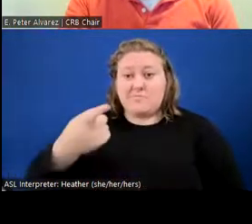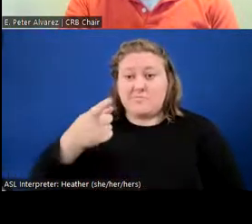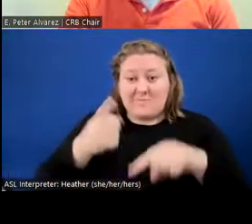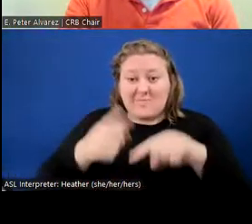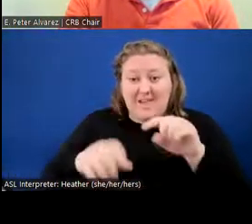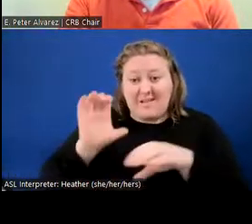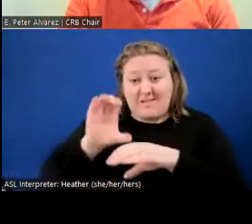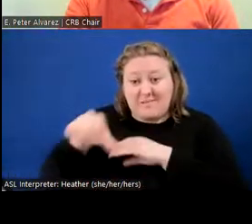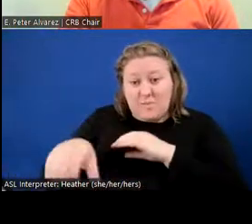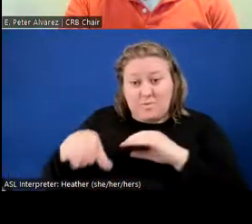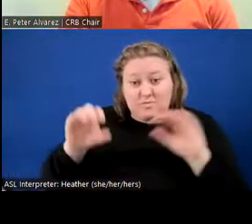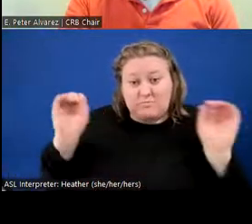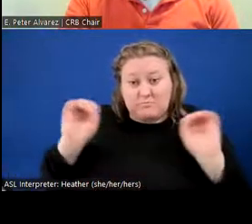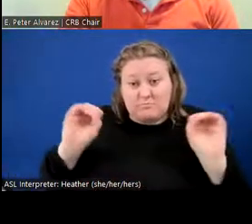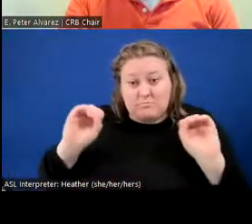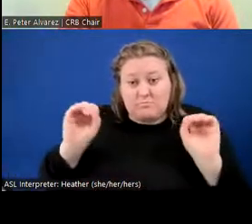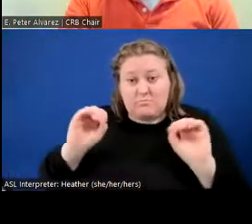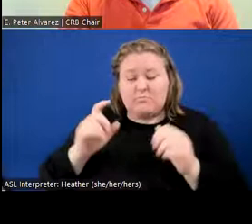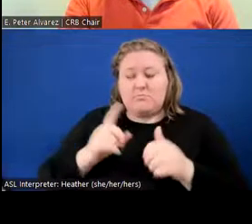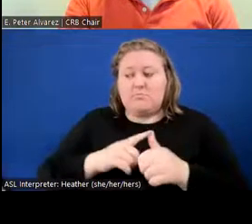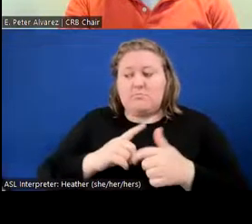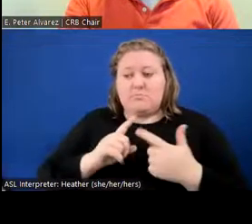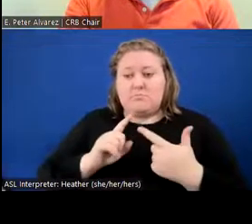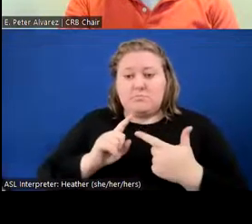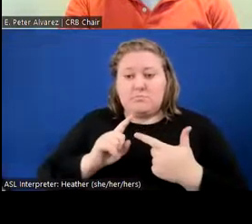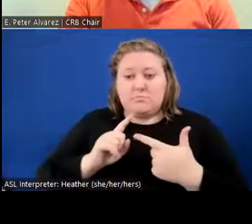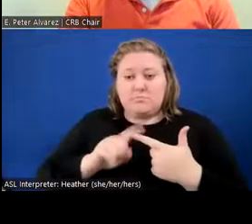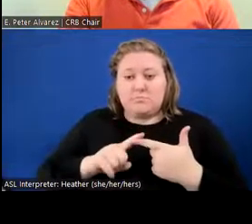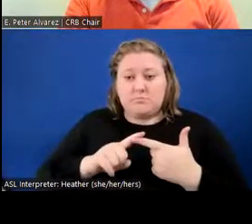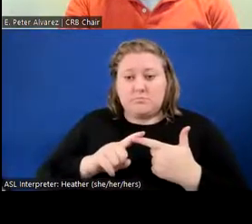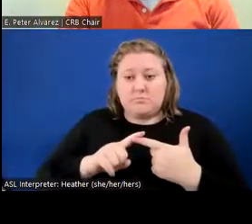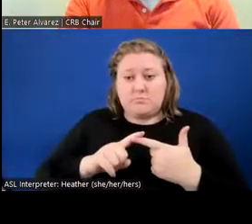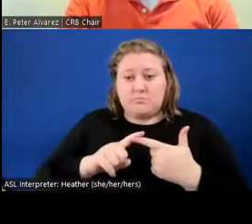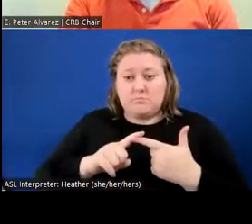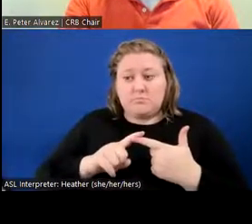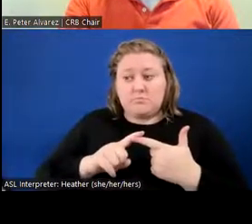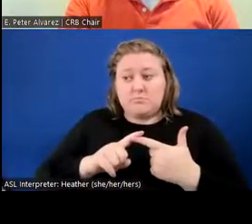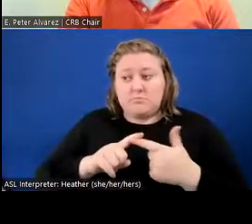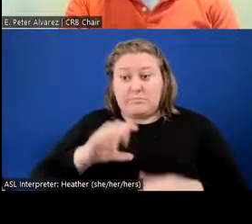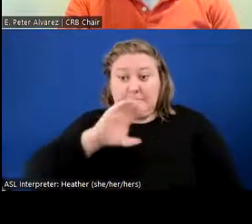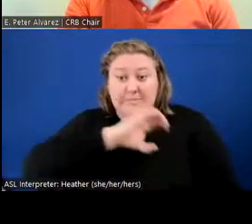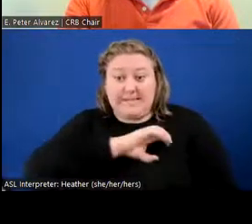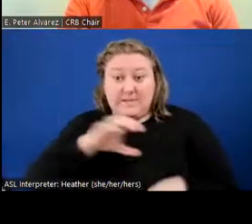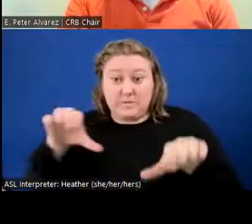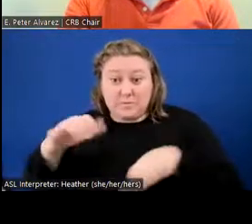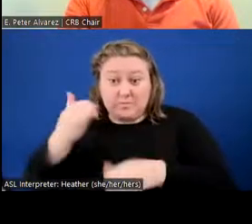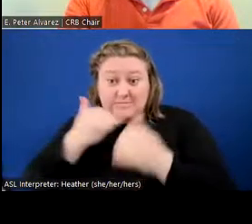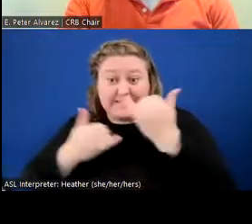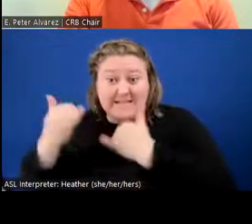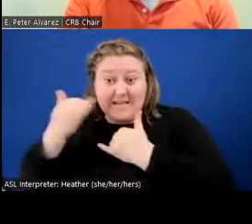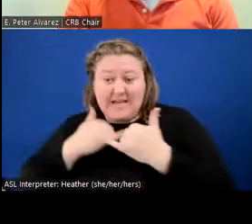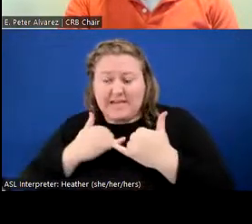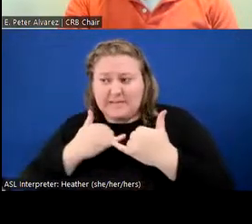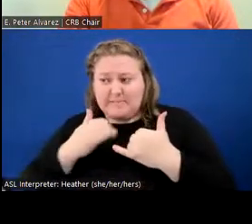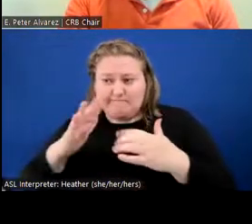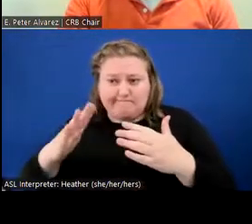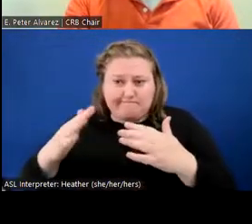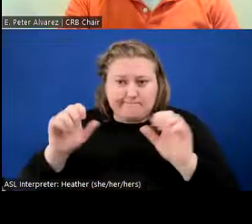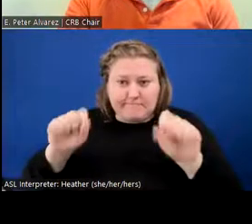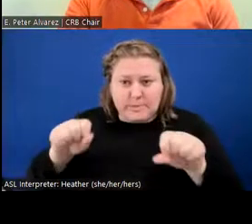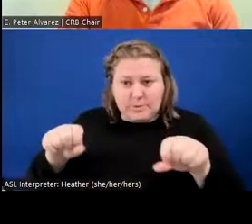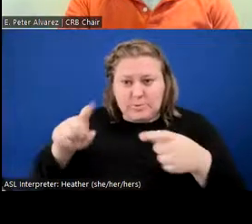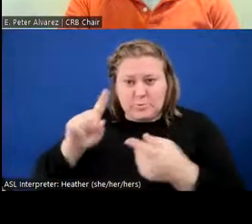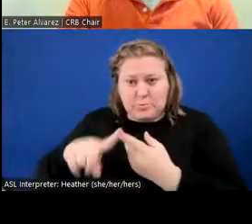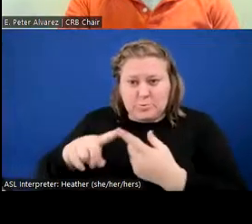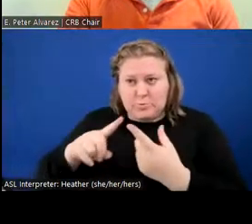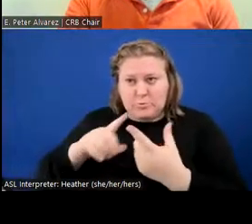Um, you have very little to offer in terms of responding when the police make mistakes. From what I understand, feel free to correct me